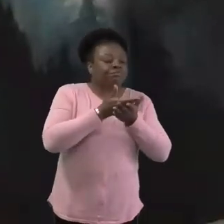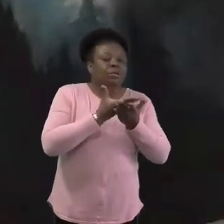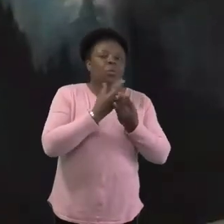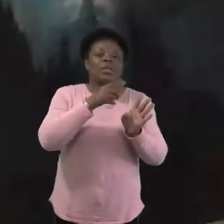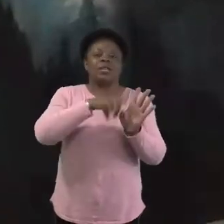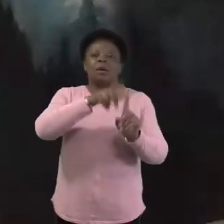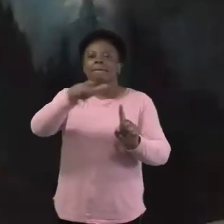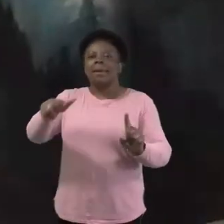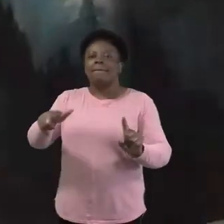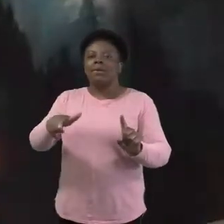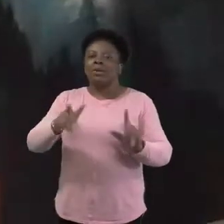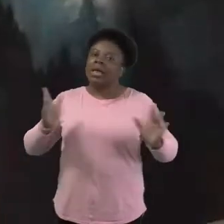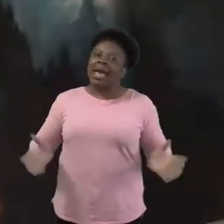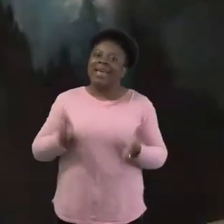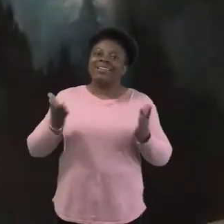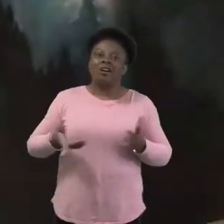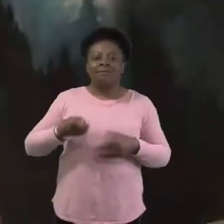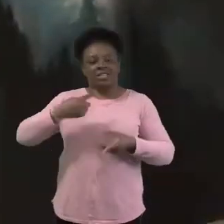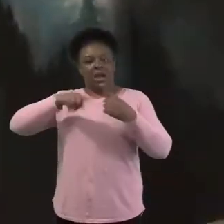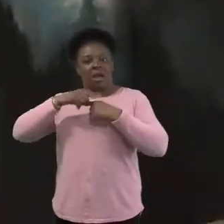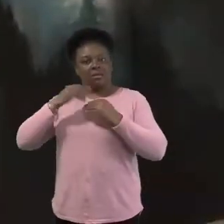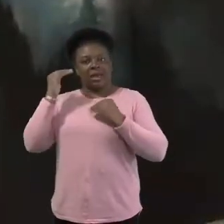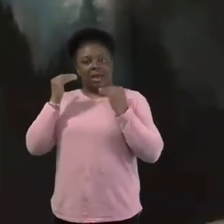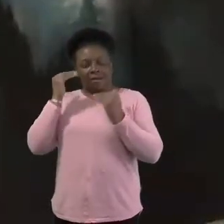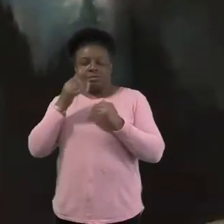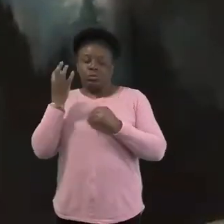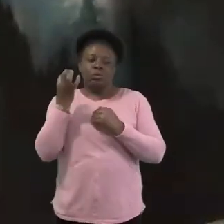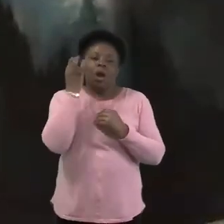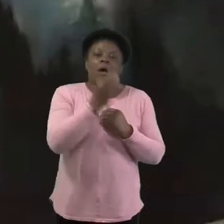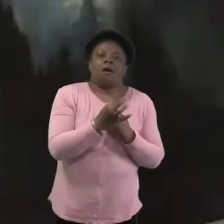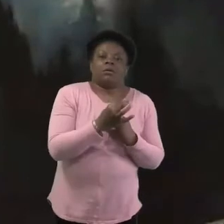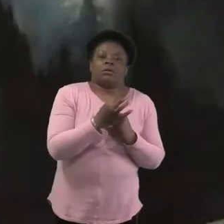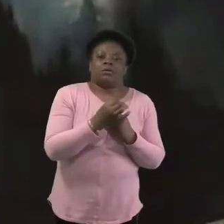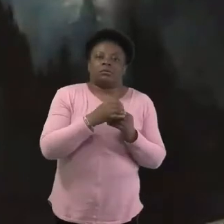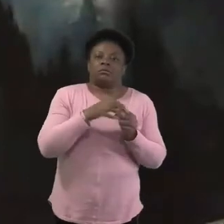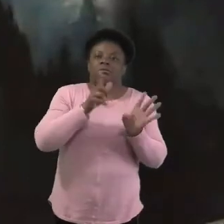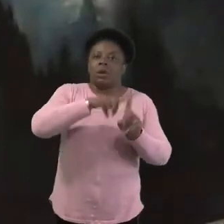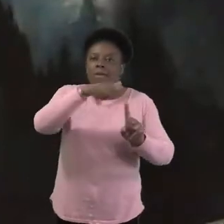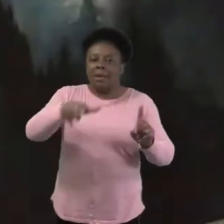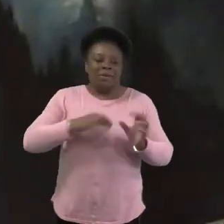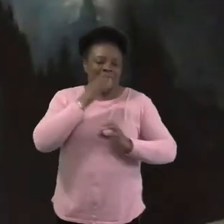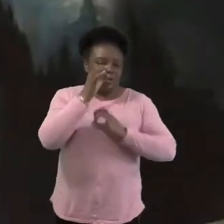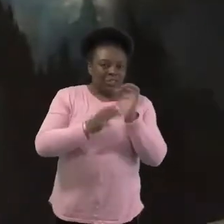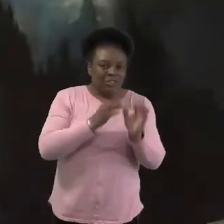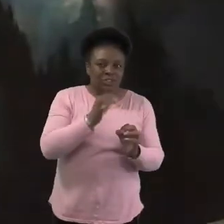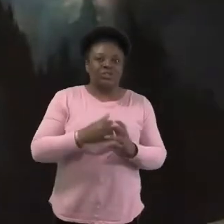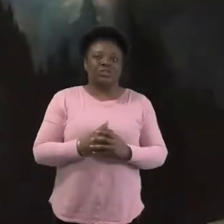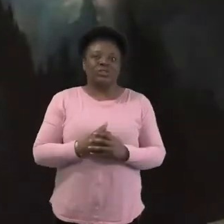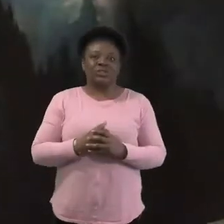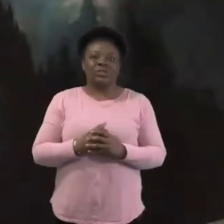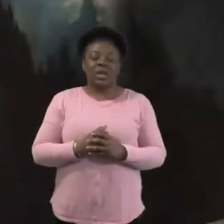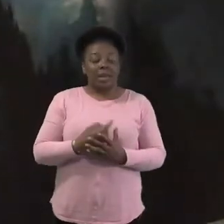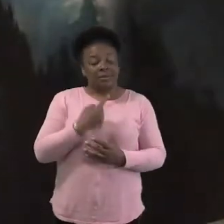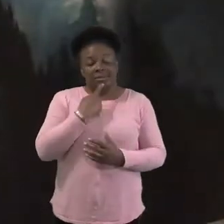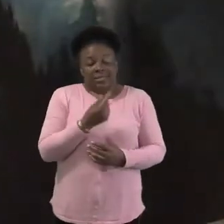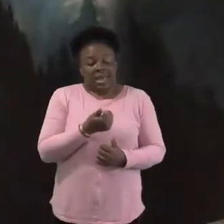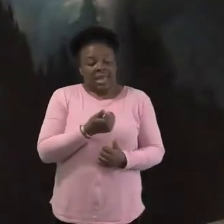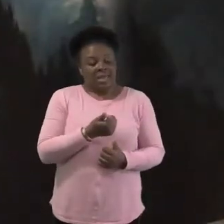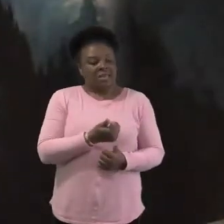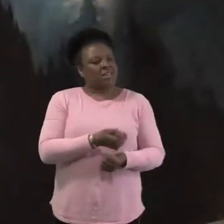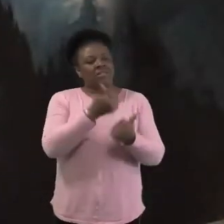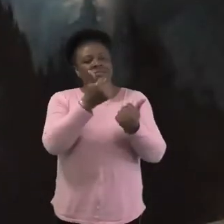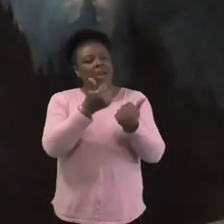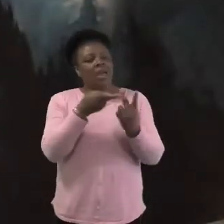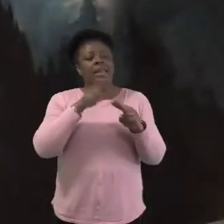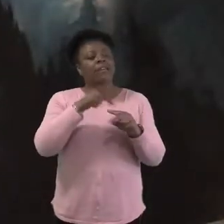and be more, um, like, so I think we need to encourage people and tell people there's okay to be, um, confused